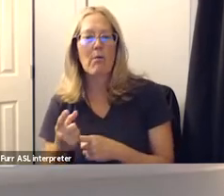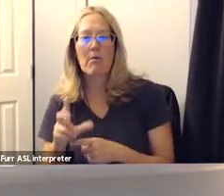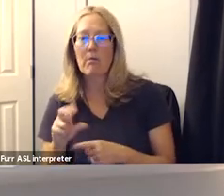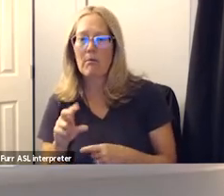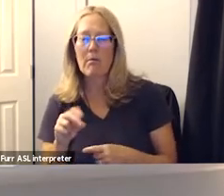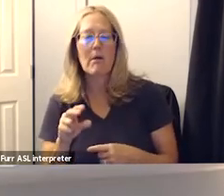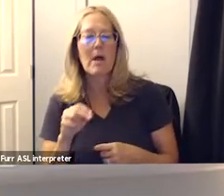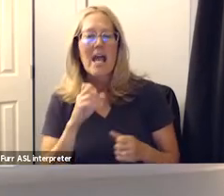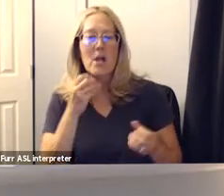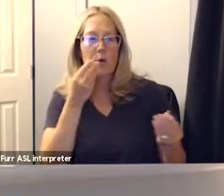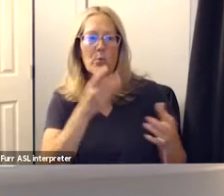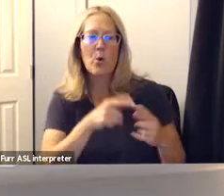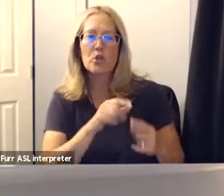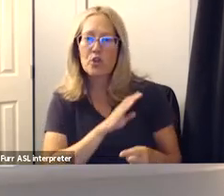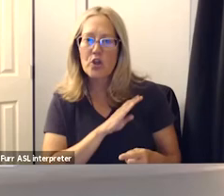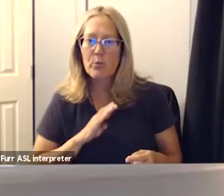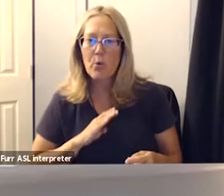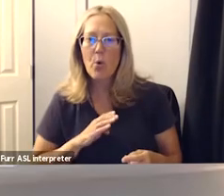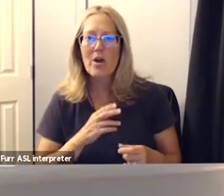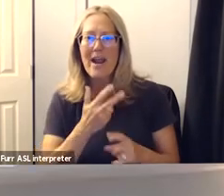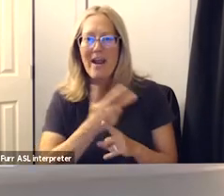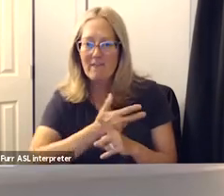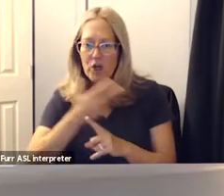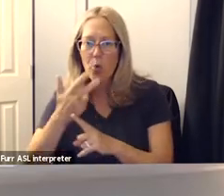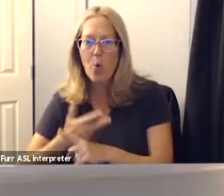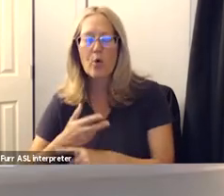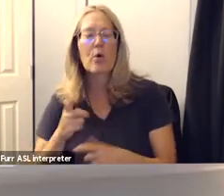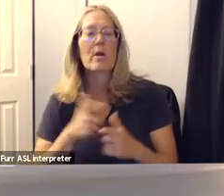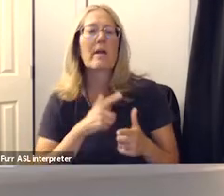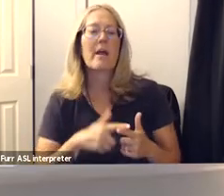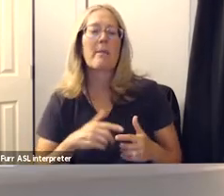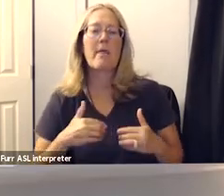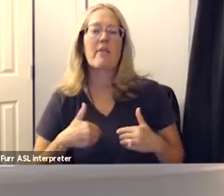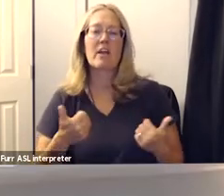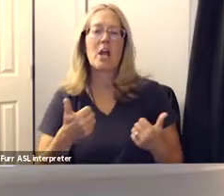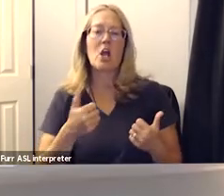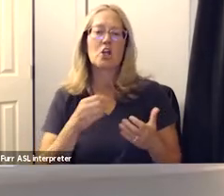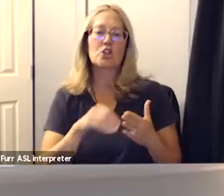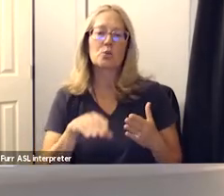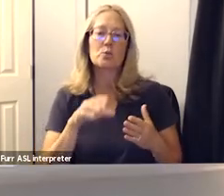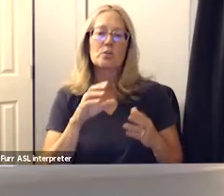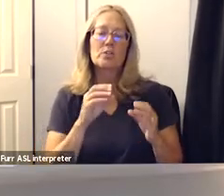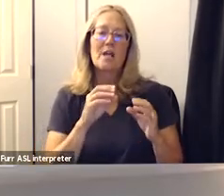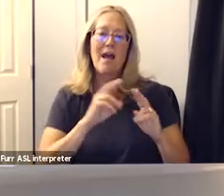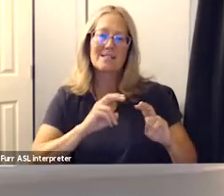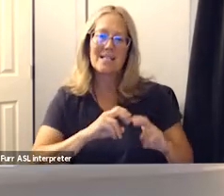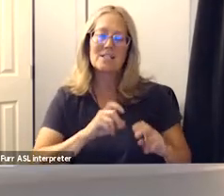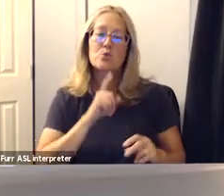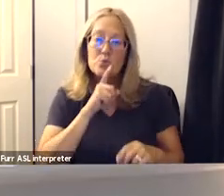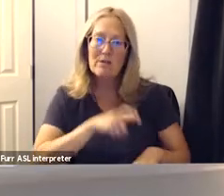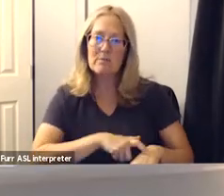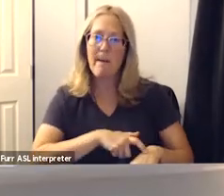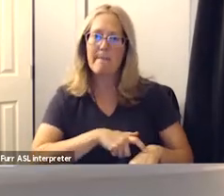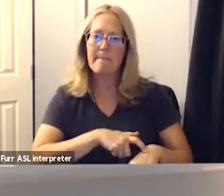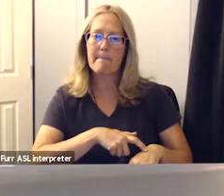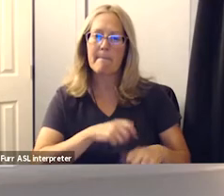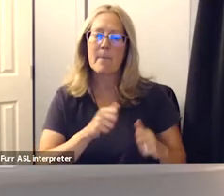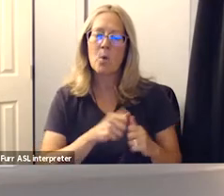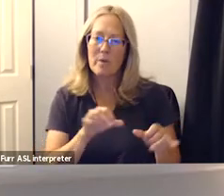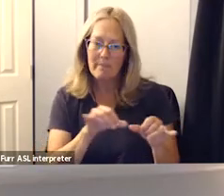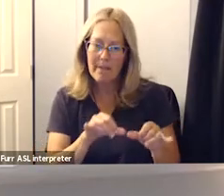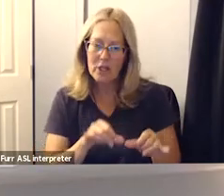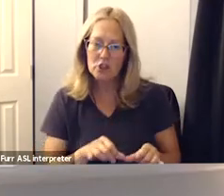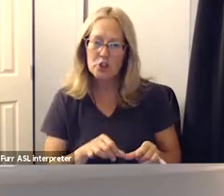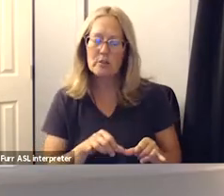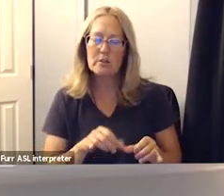report to the board every quarter and then the younger students being assessed in real time with a measurement that